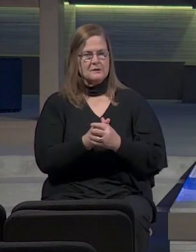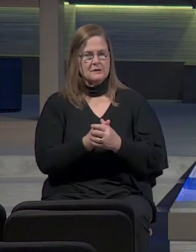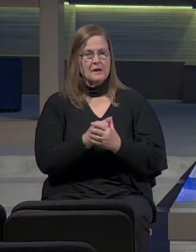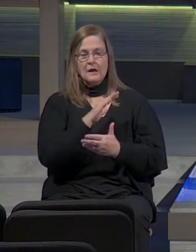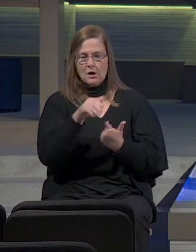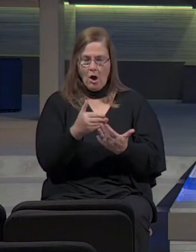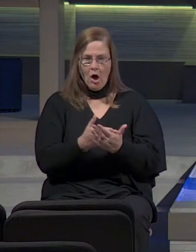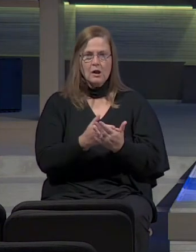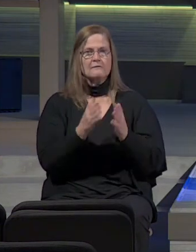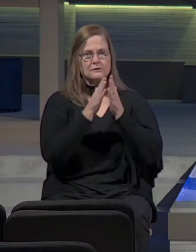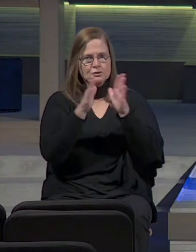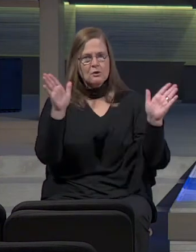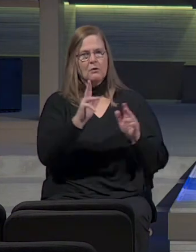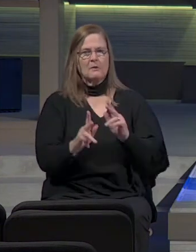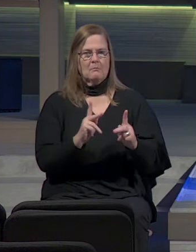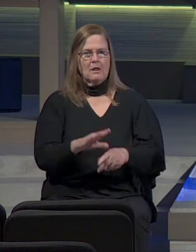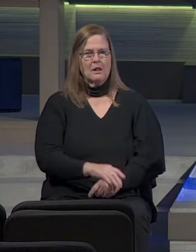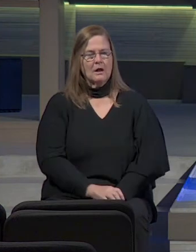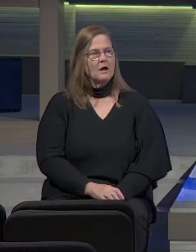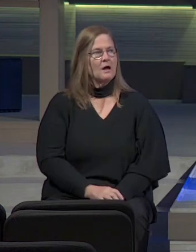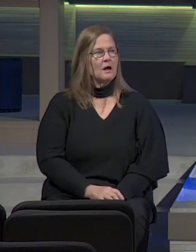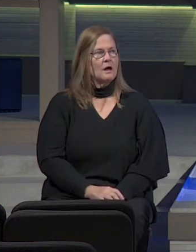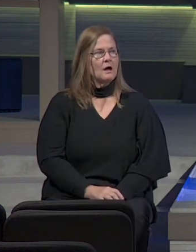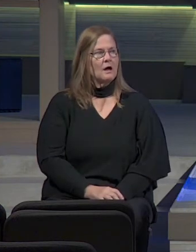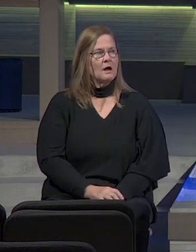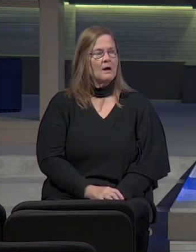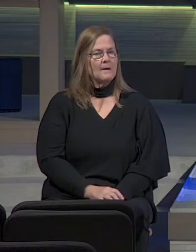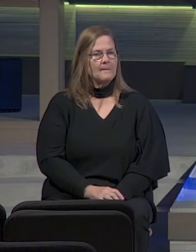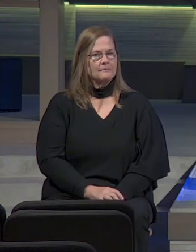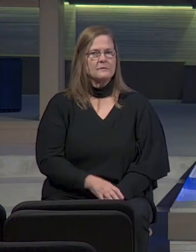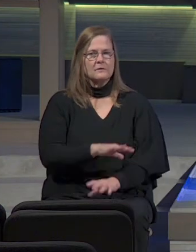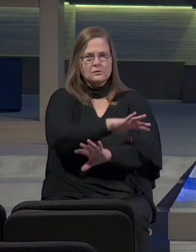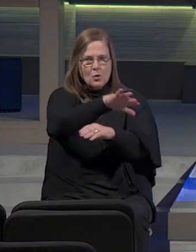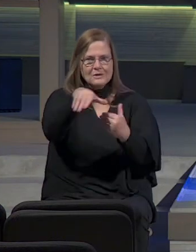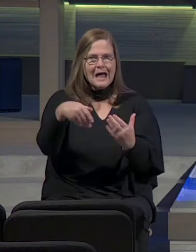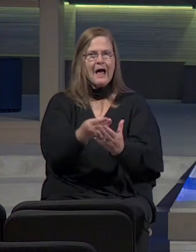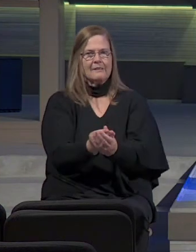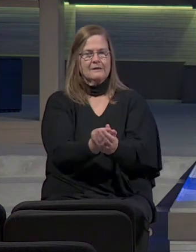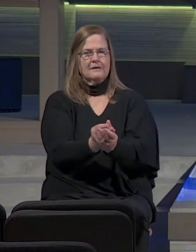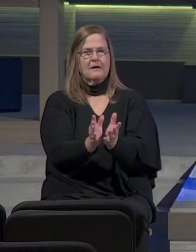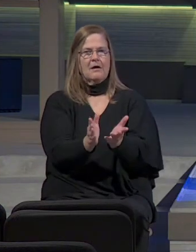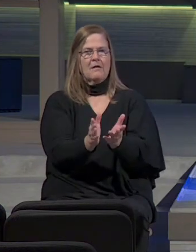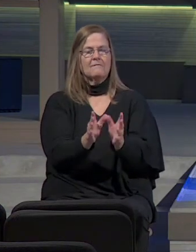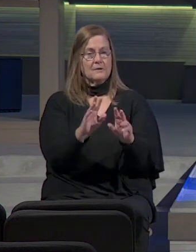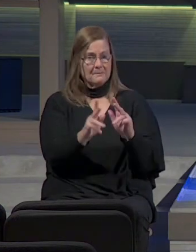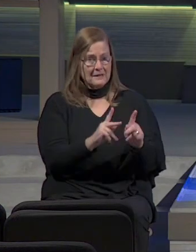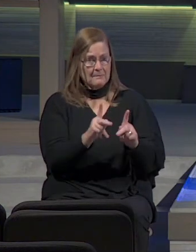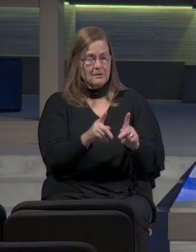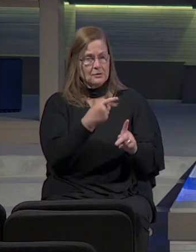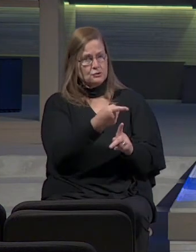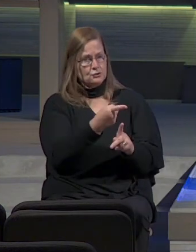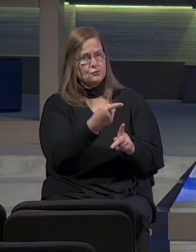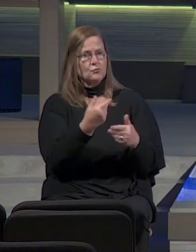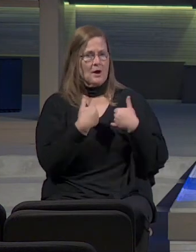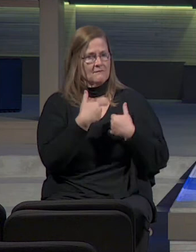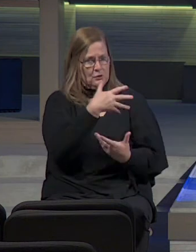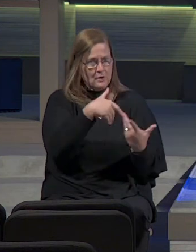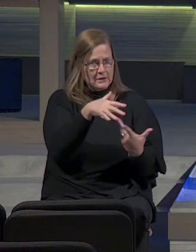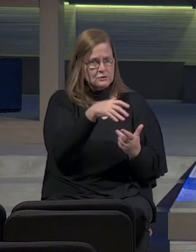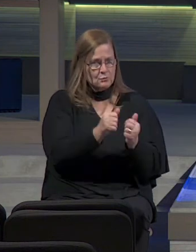of the general people. The totality of the people you will interact with.